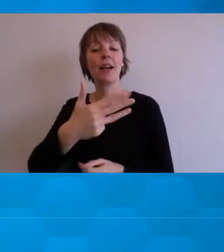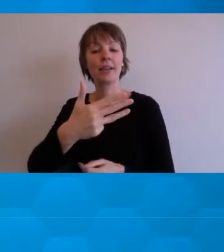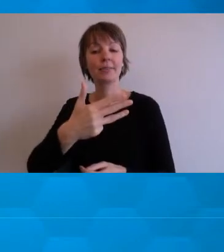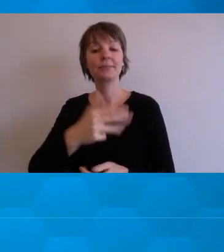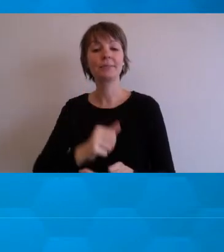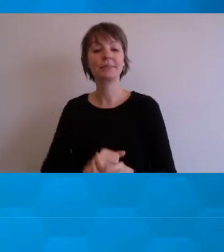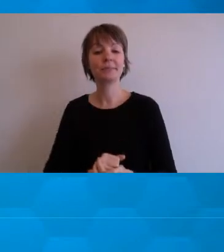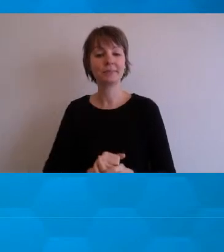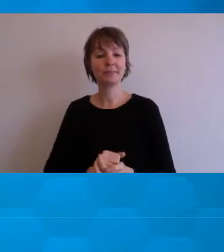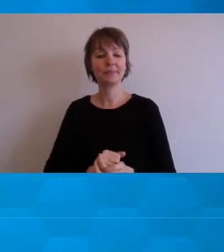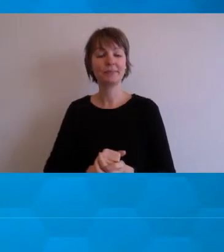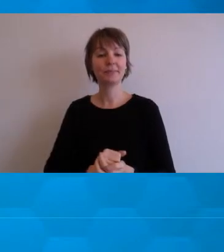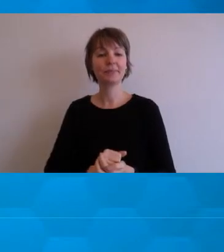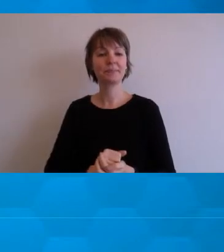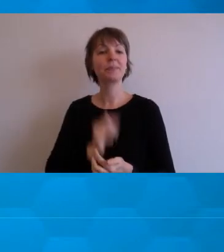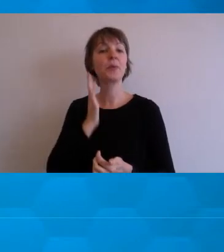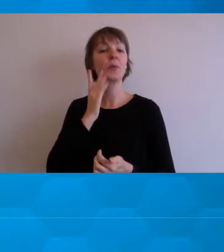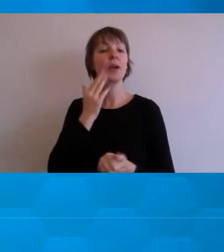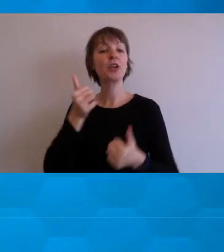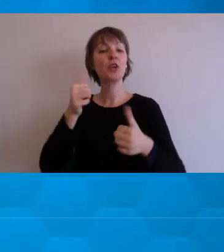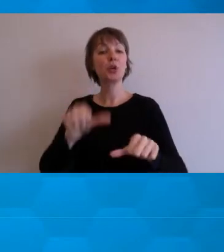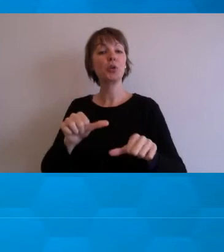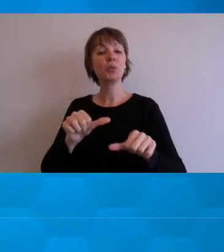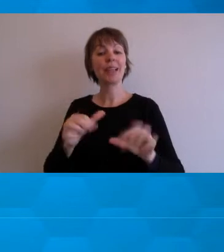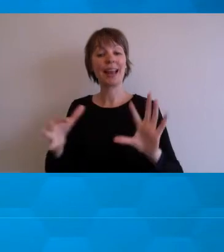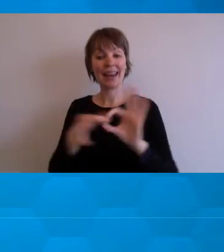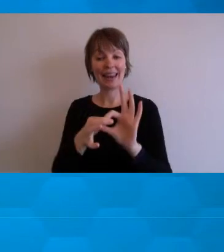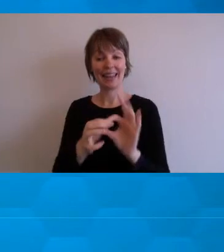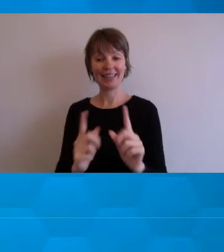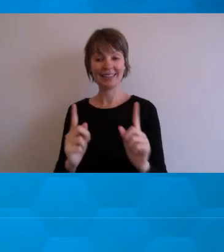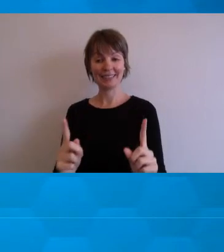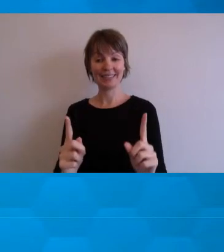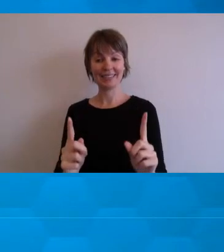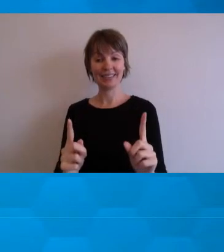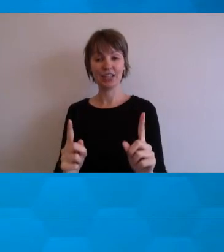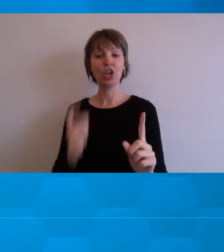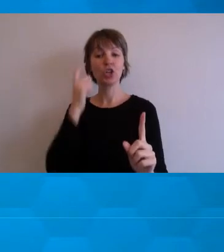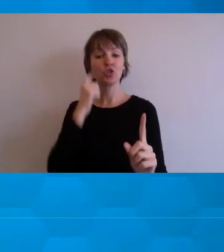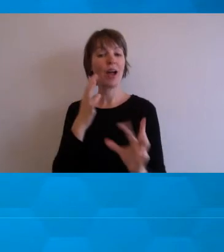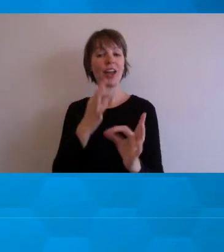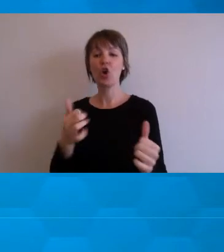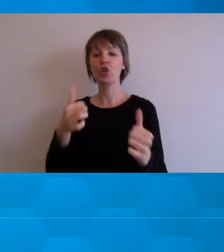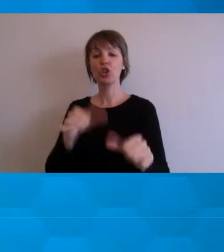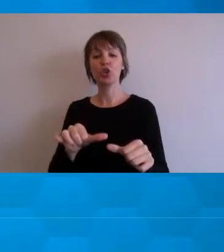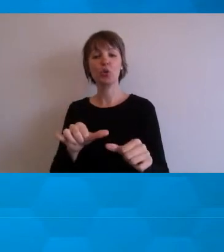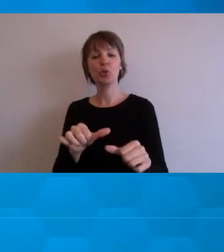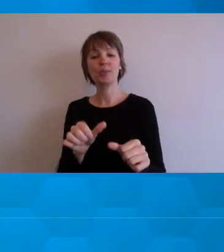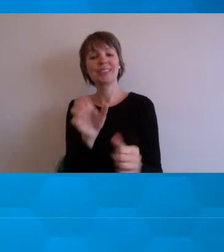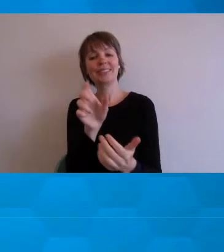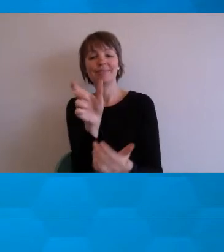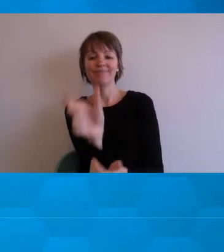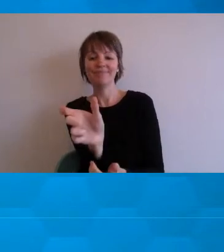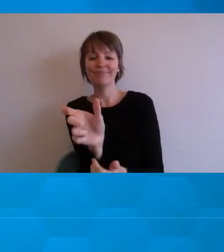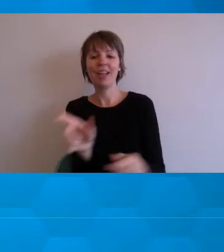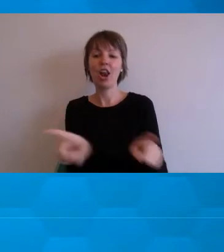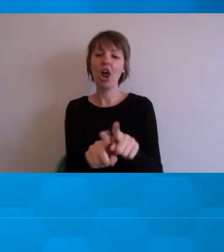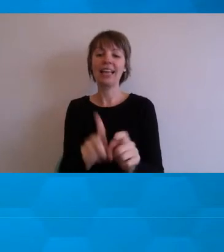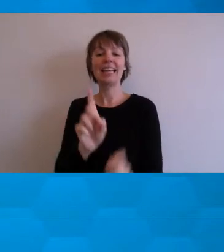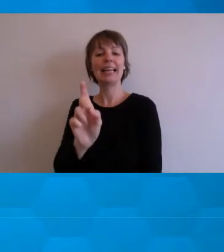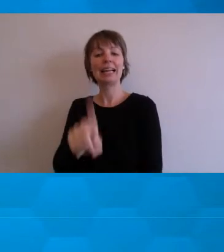Tip When using links, avoid text such as click here or just pasting in long URLs.